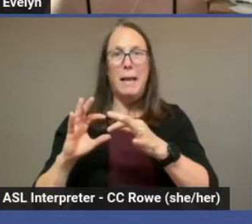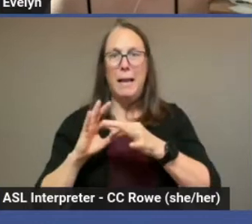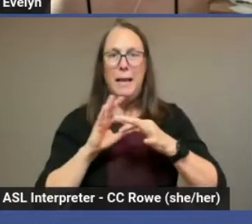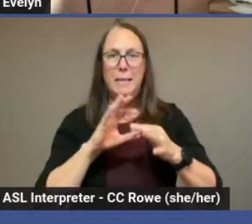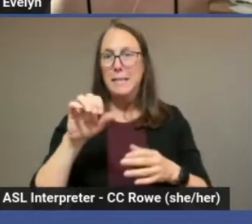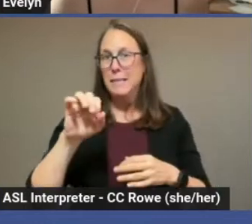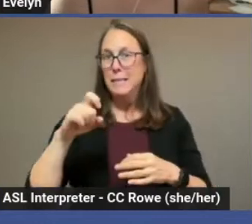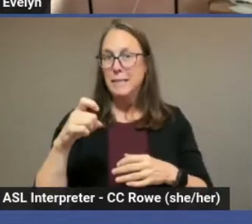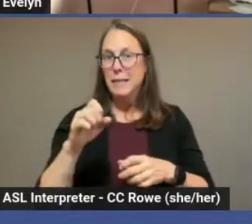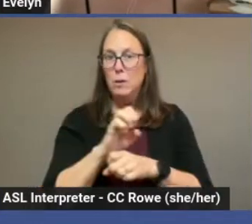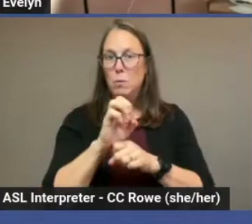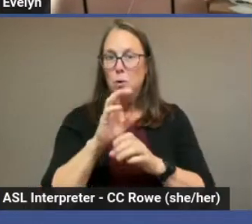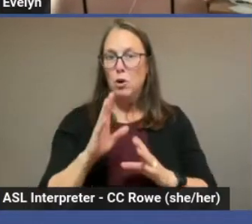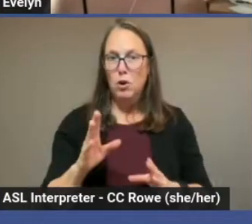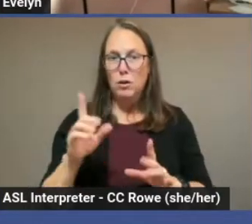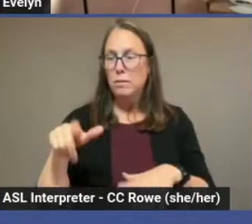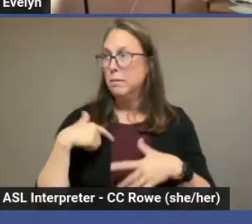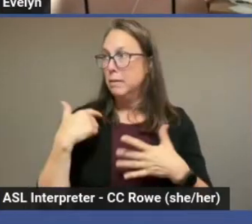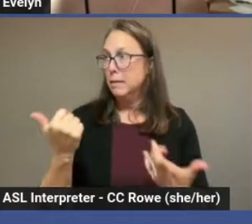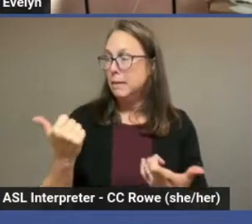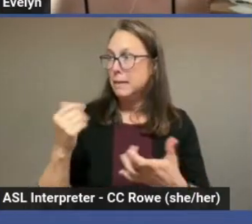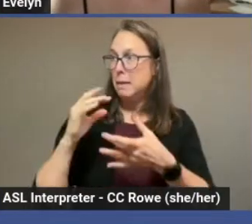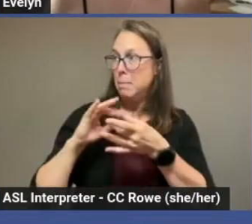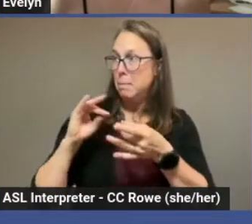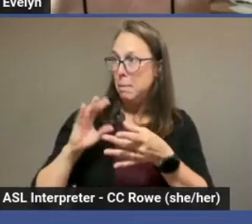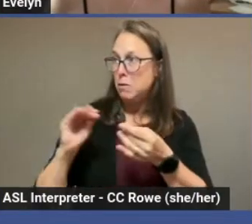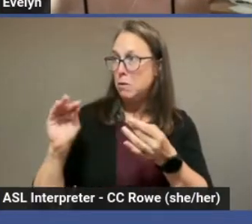message boards and now social media.